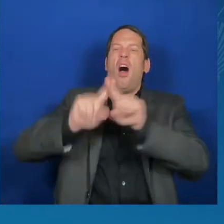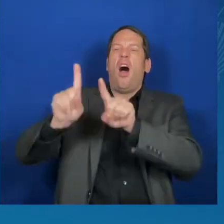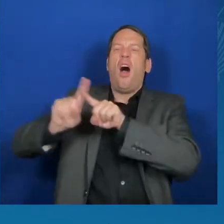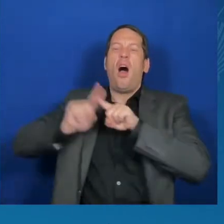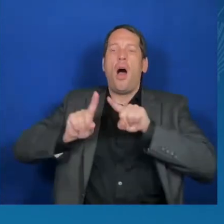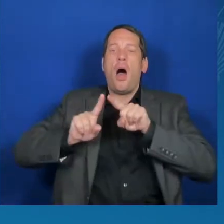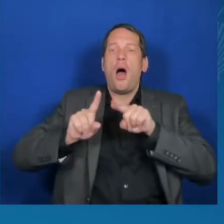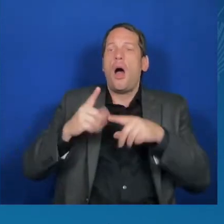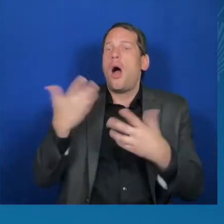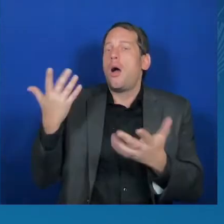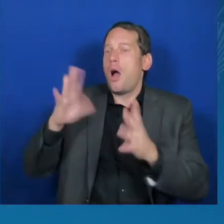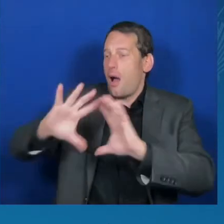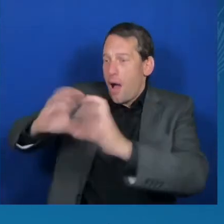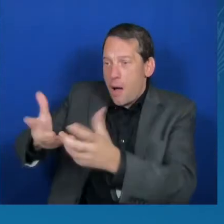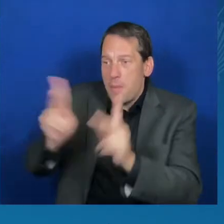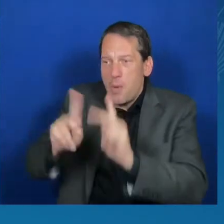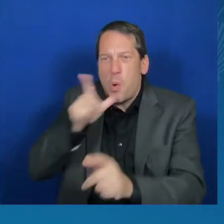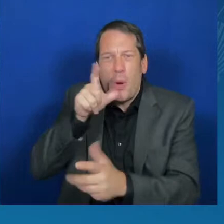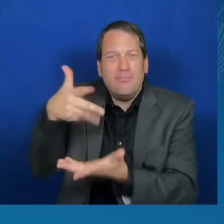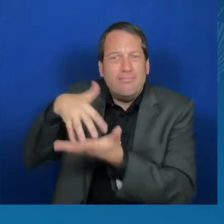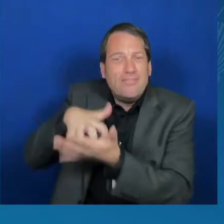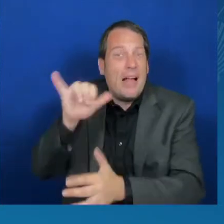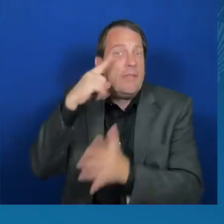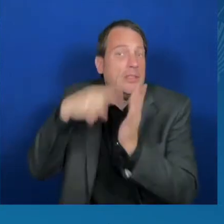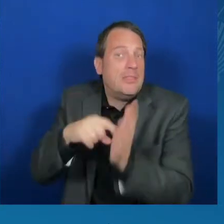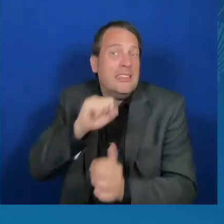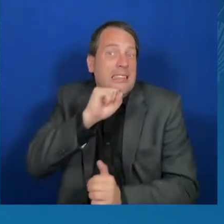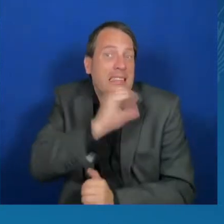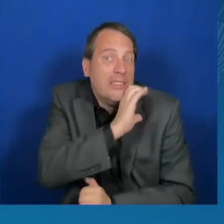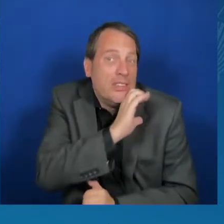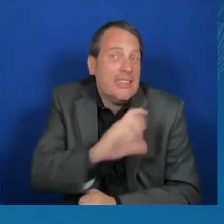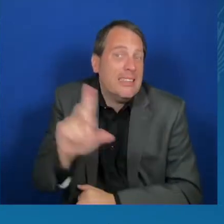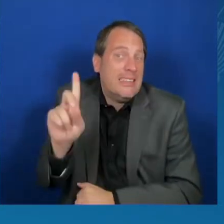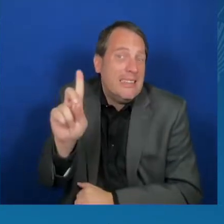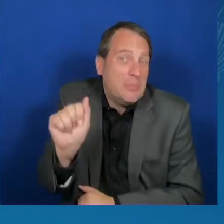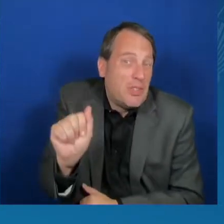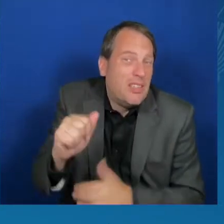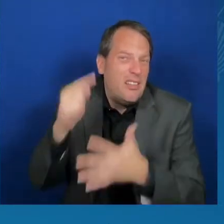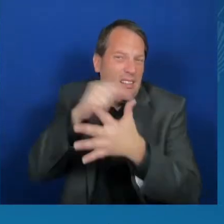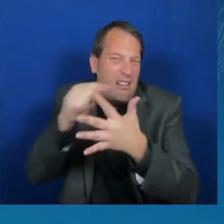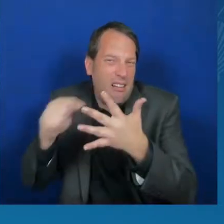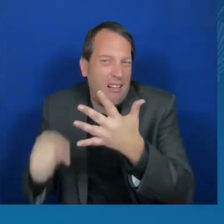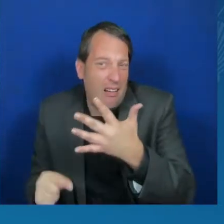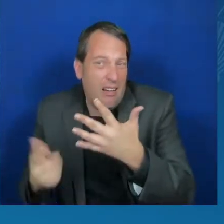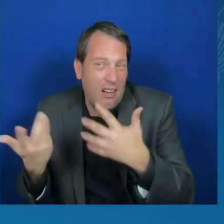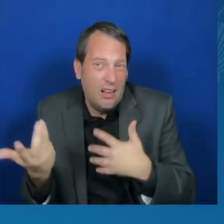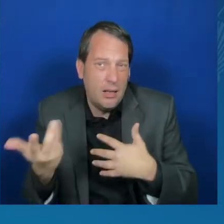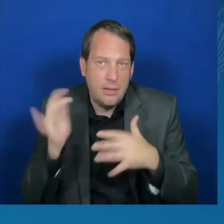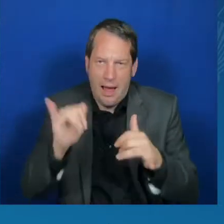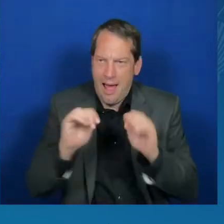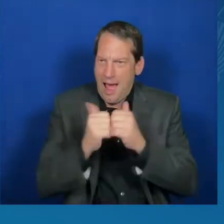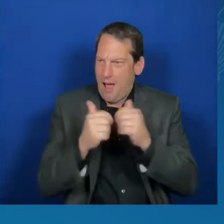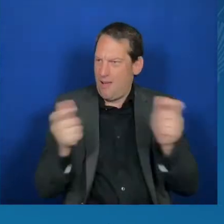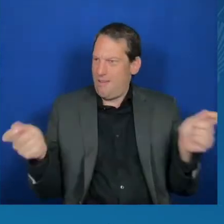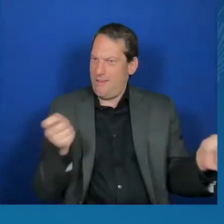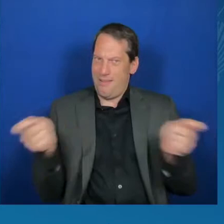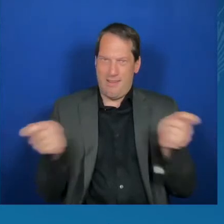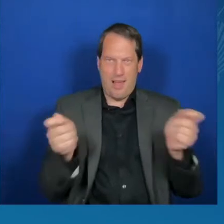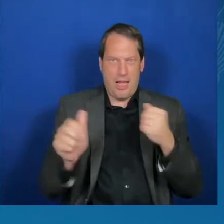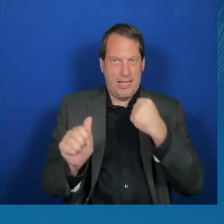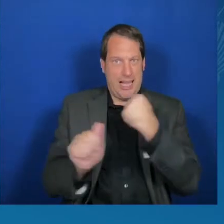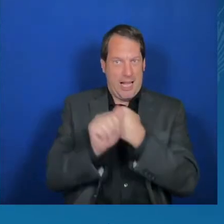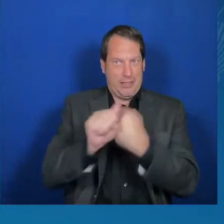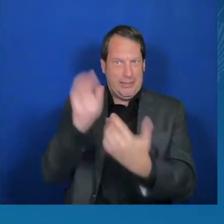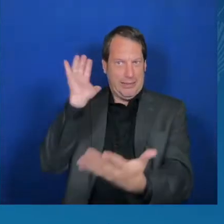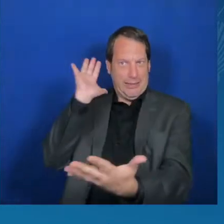these dangers to make sure that AI is truly safe. So many of you here know,